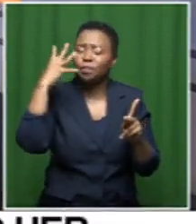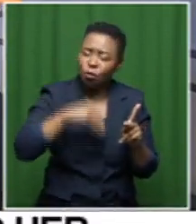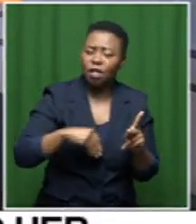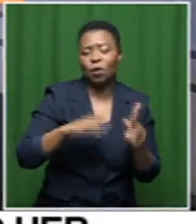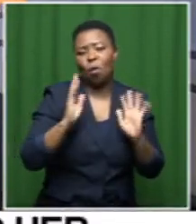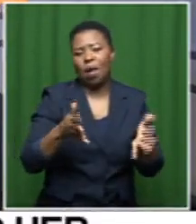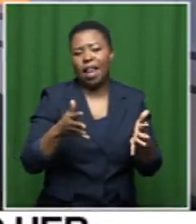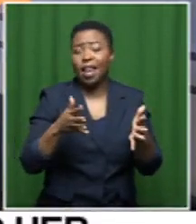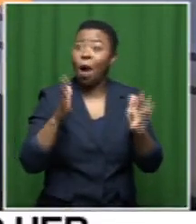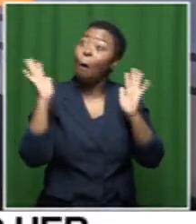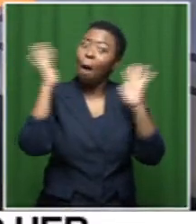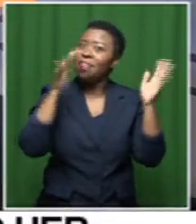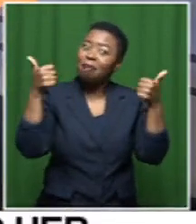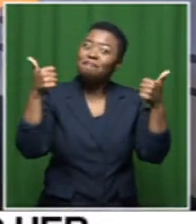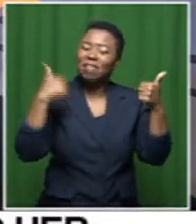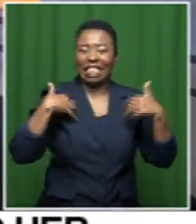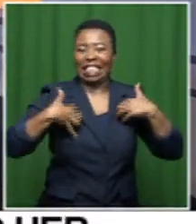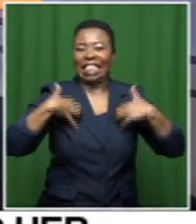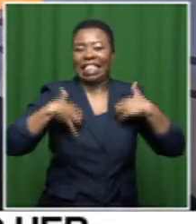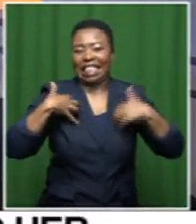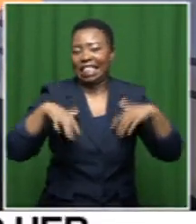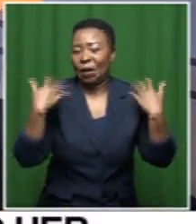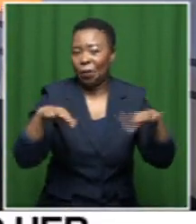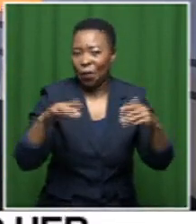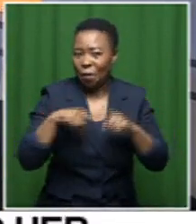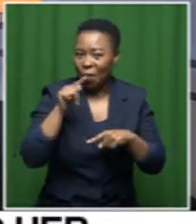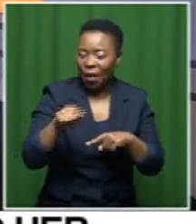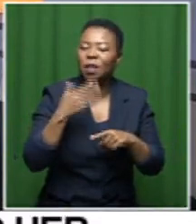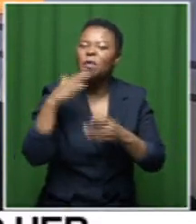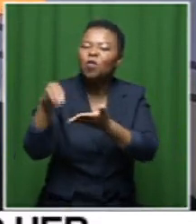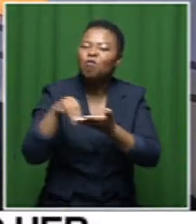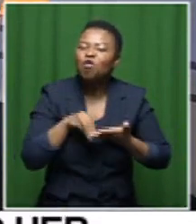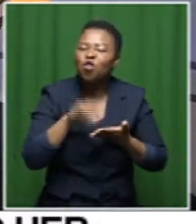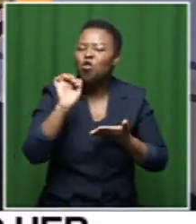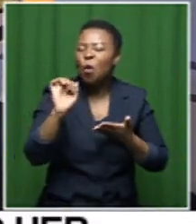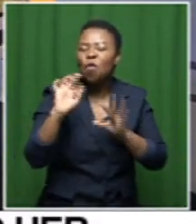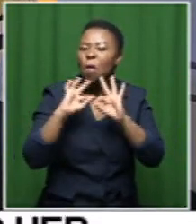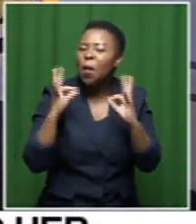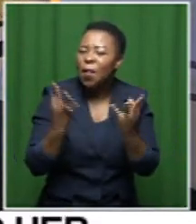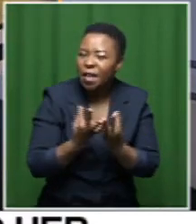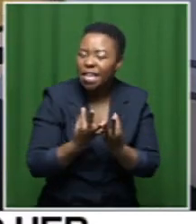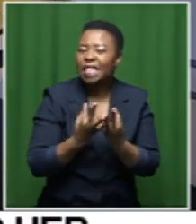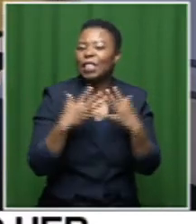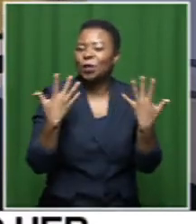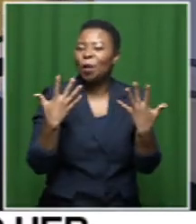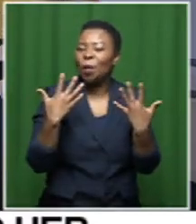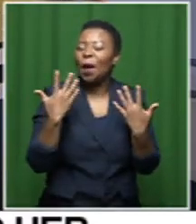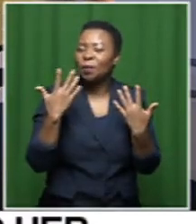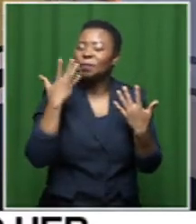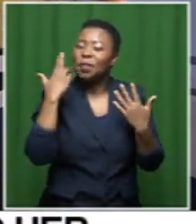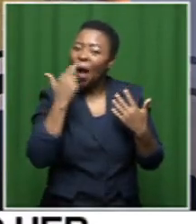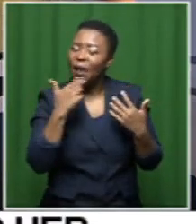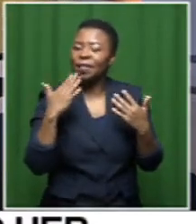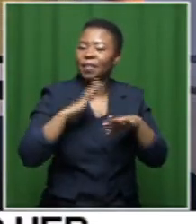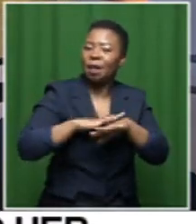the weather's great so I'm very excited about that so come with your family and just have an absolutely amazing time